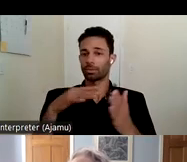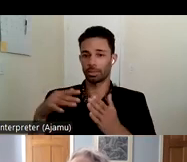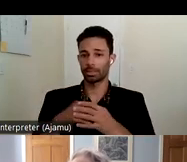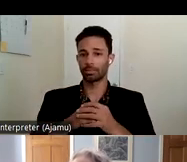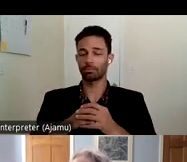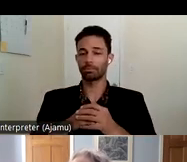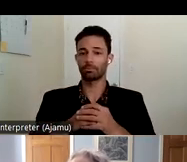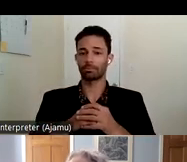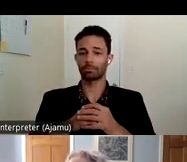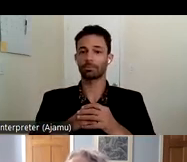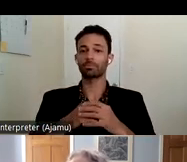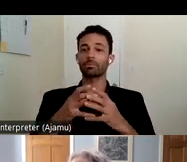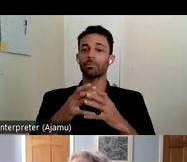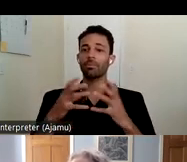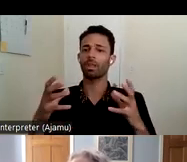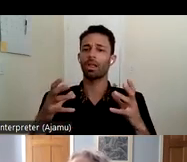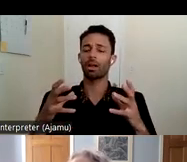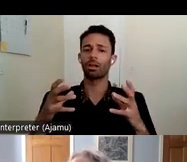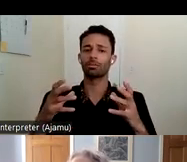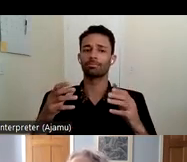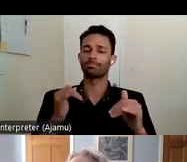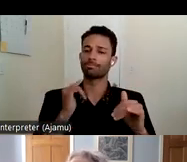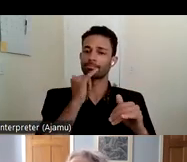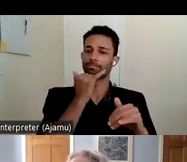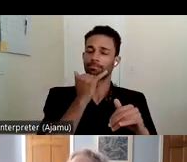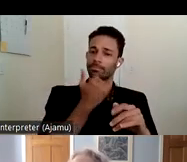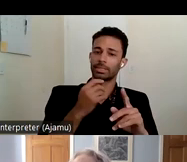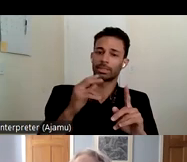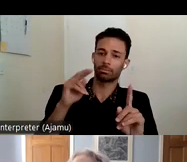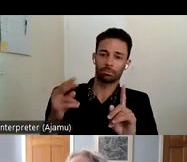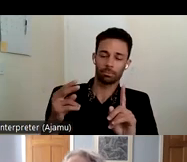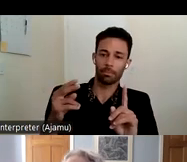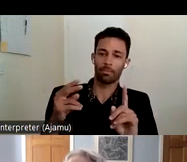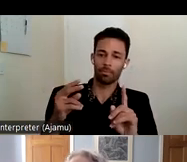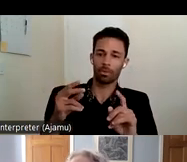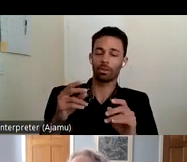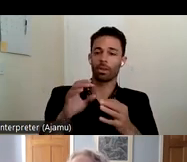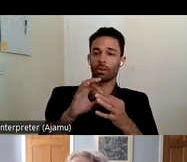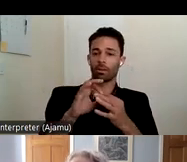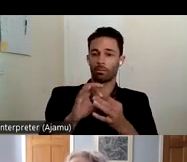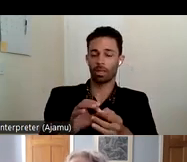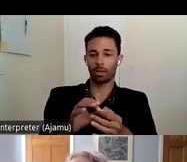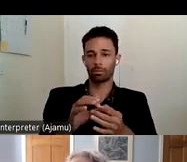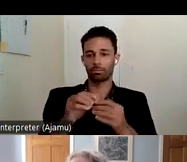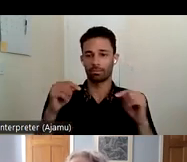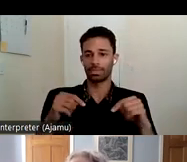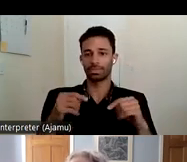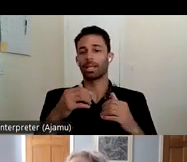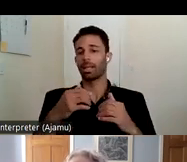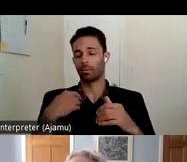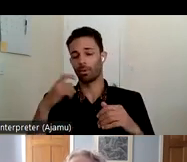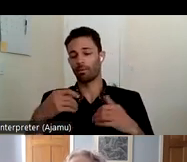also a lot of misperceptions about conservatorship that we need to correct so that we can have constructive conversations about it